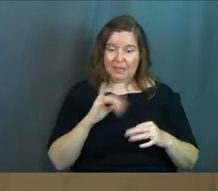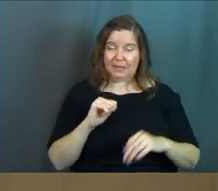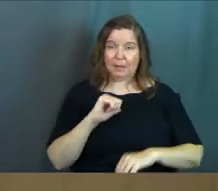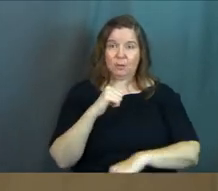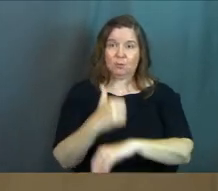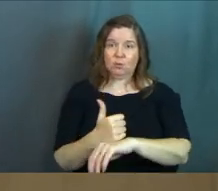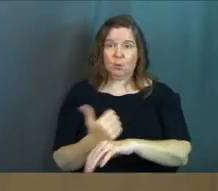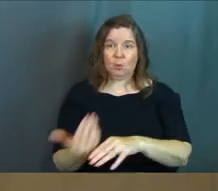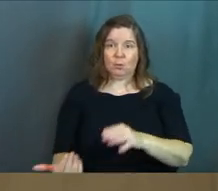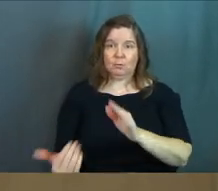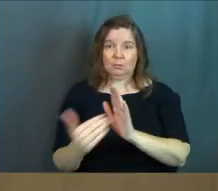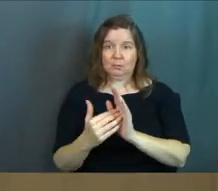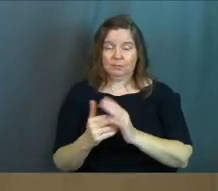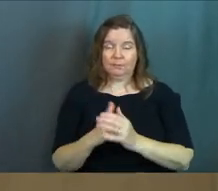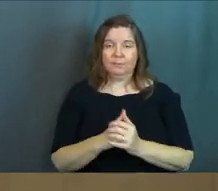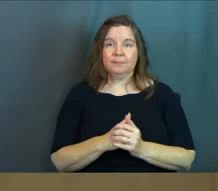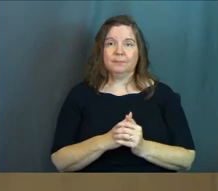restored.